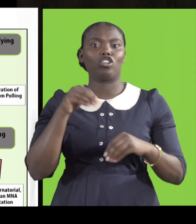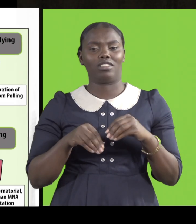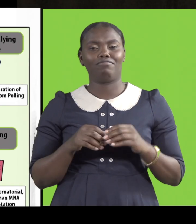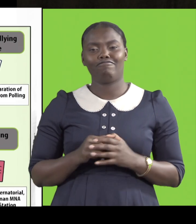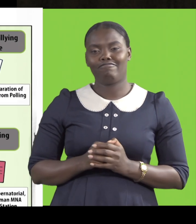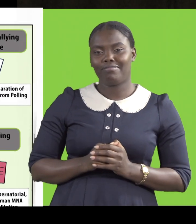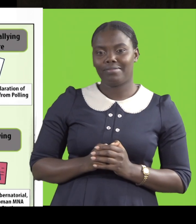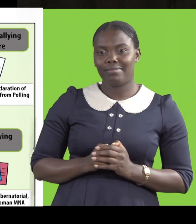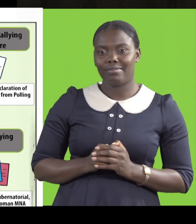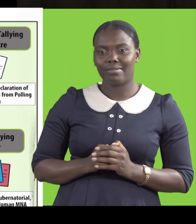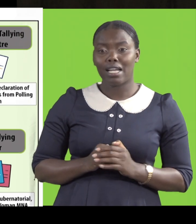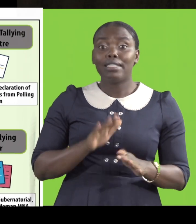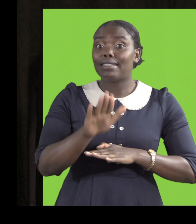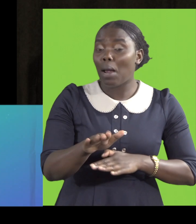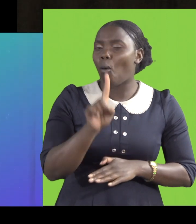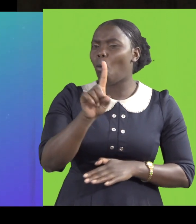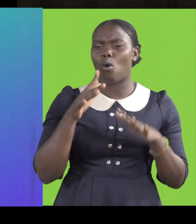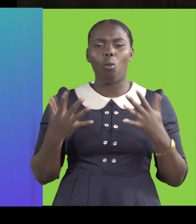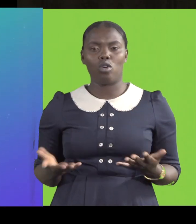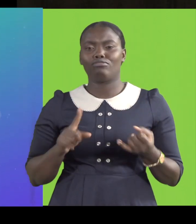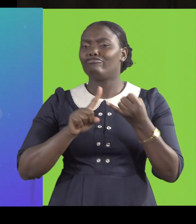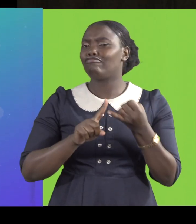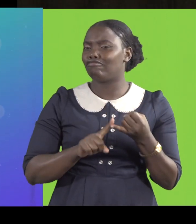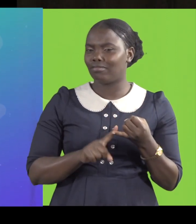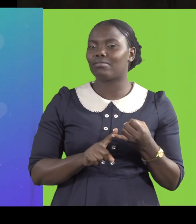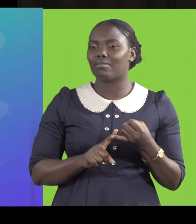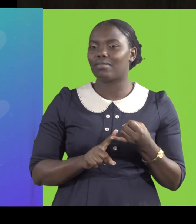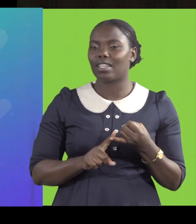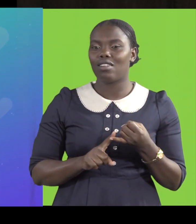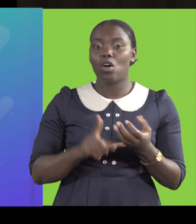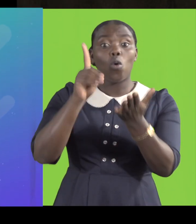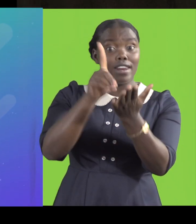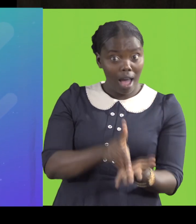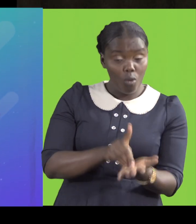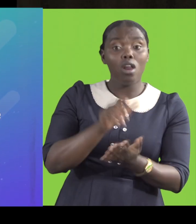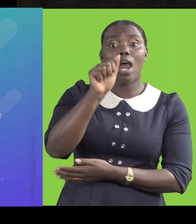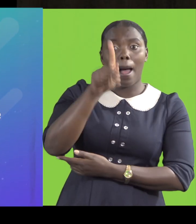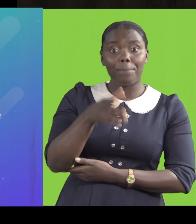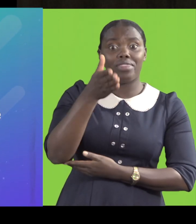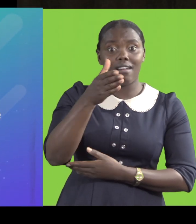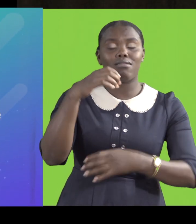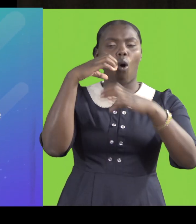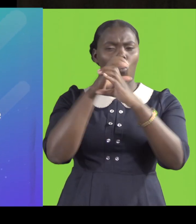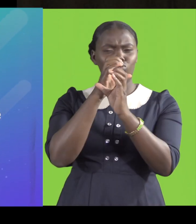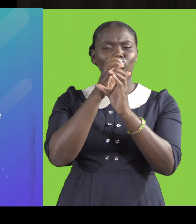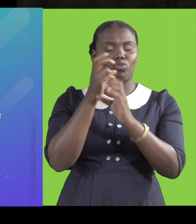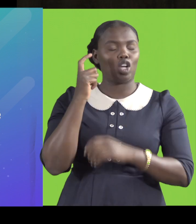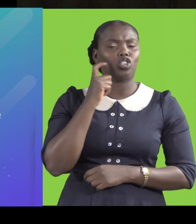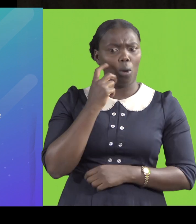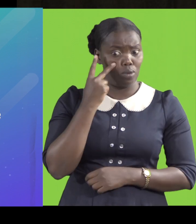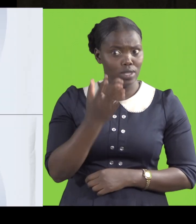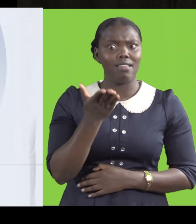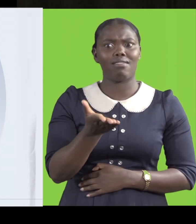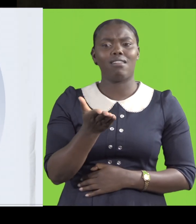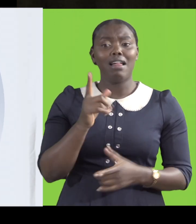general elections steps one download the assist all app on google play store